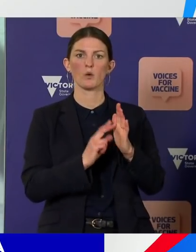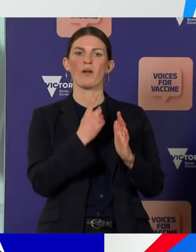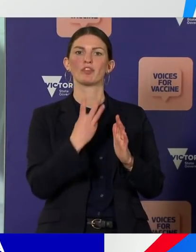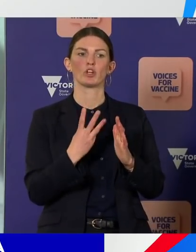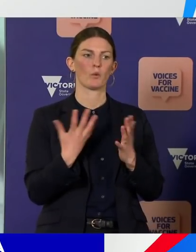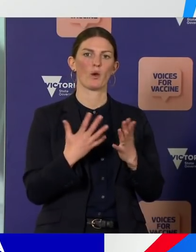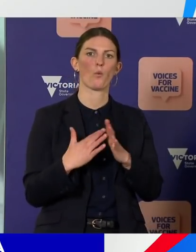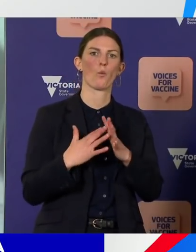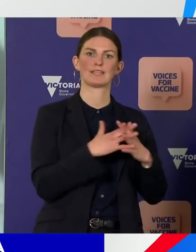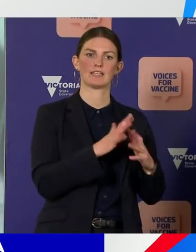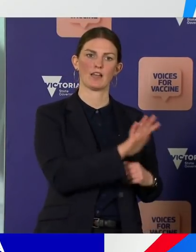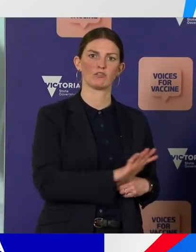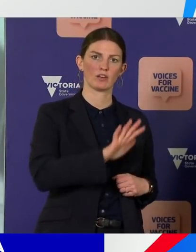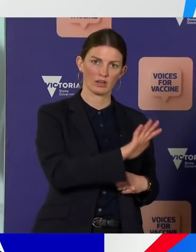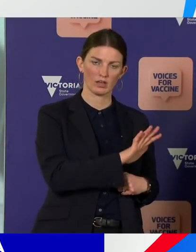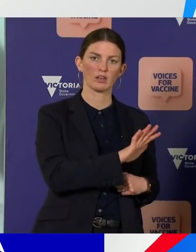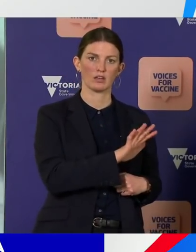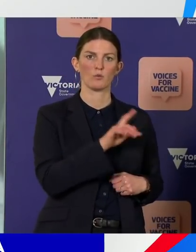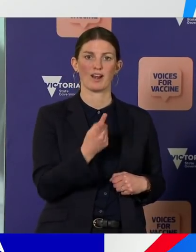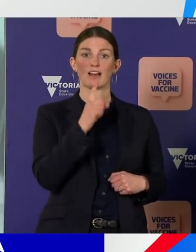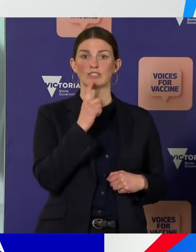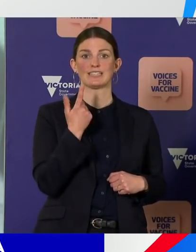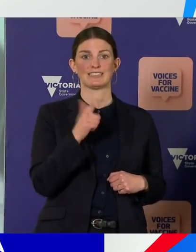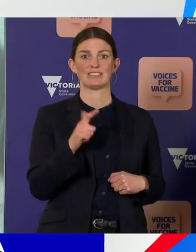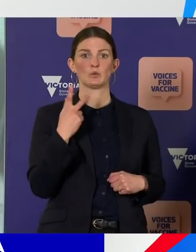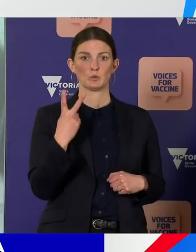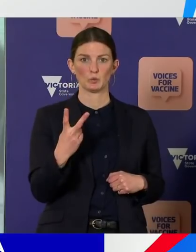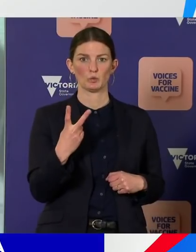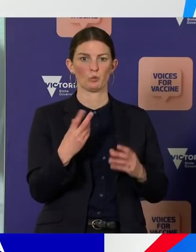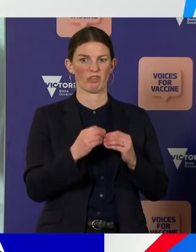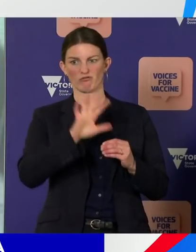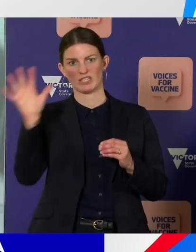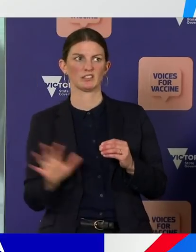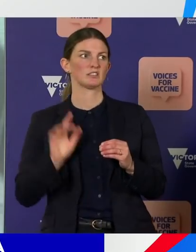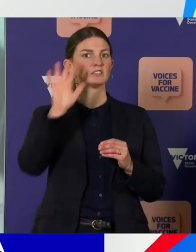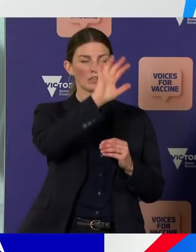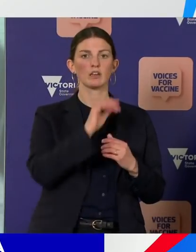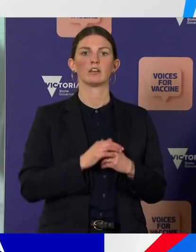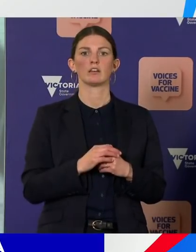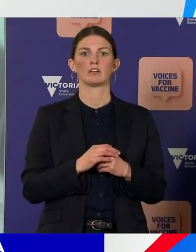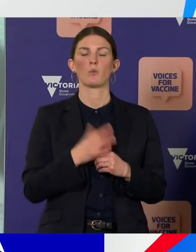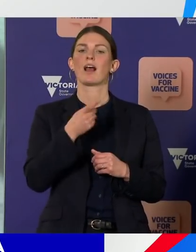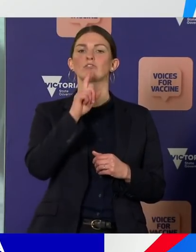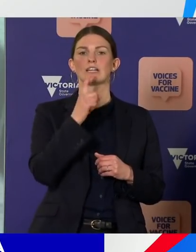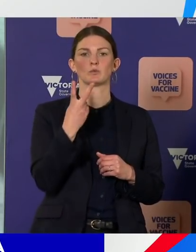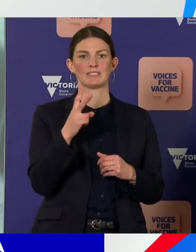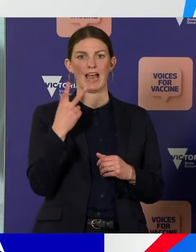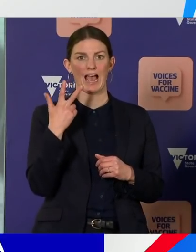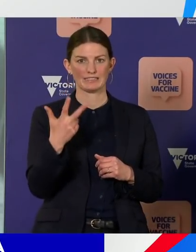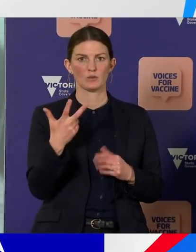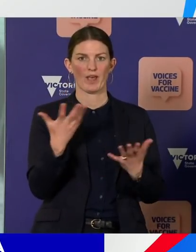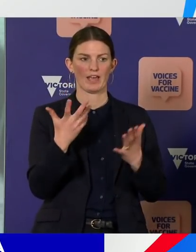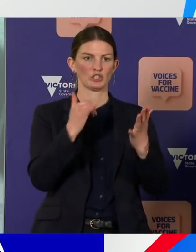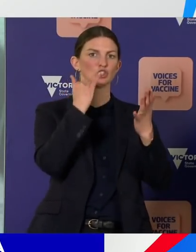are 172 active cases across the entire rest of Melbourne. And we continue to have around 128 cases in the Shepparton